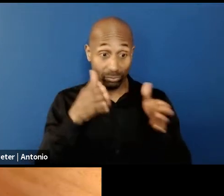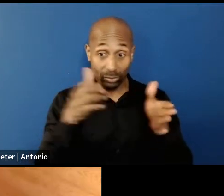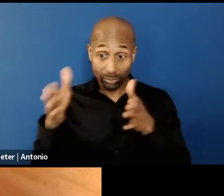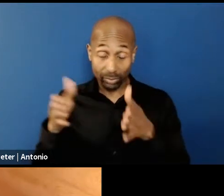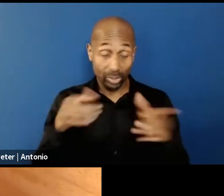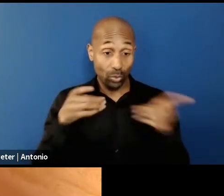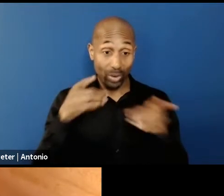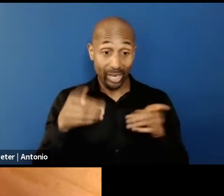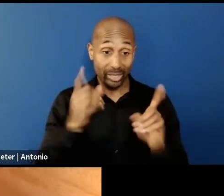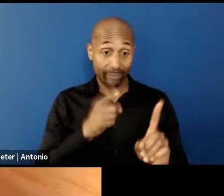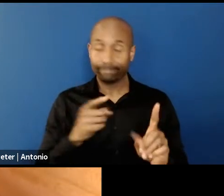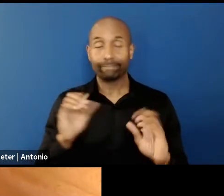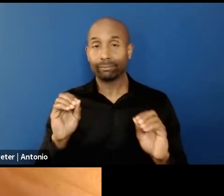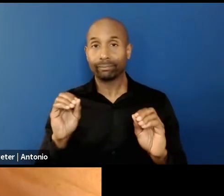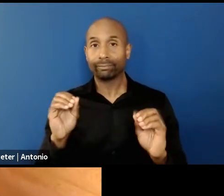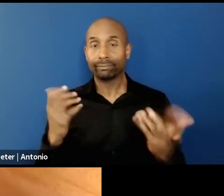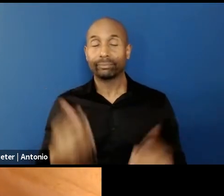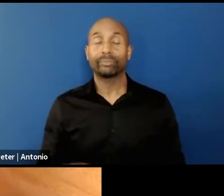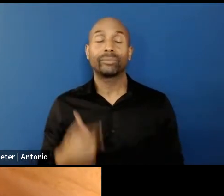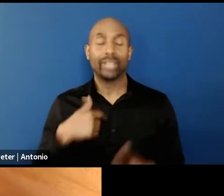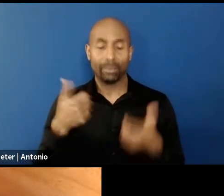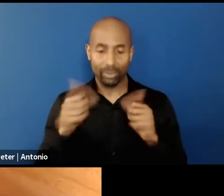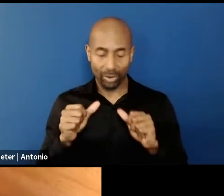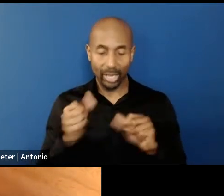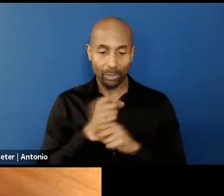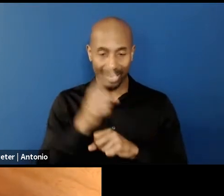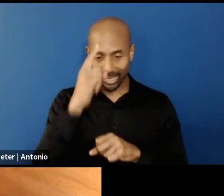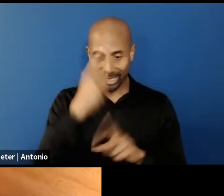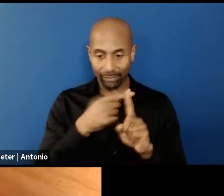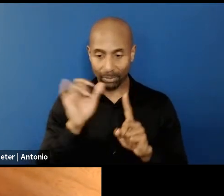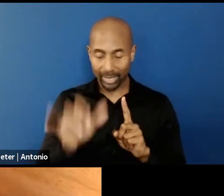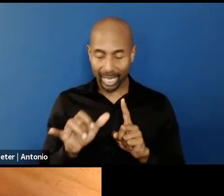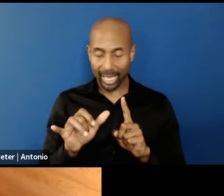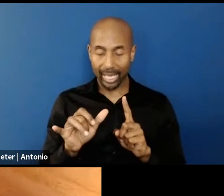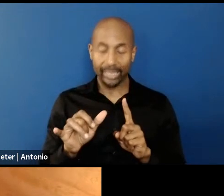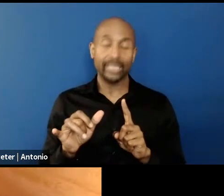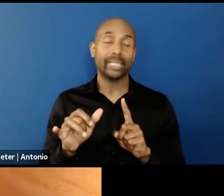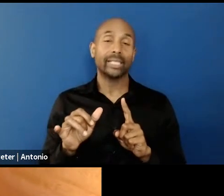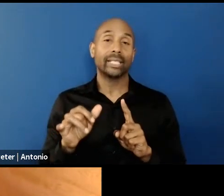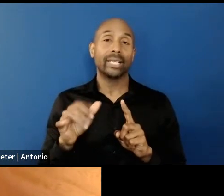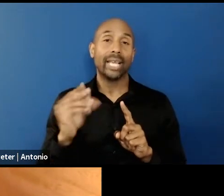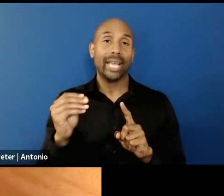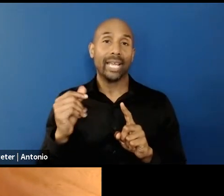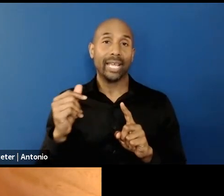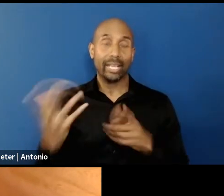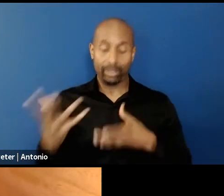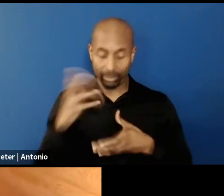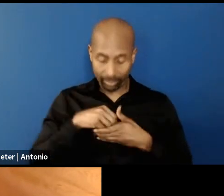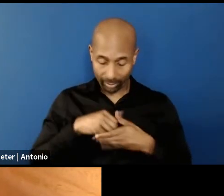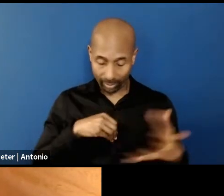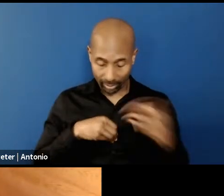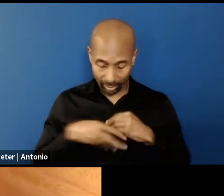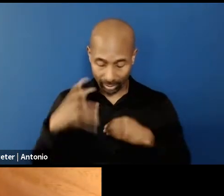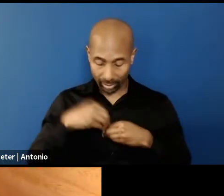for this, I'm trying to make sense out of it, and I give it a direction for myself.